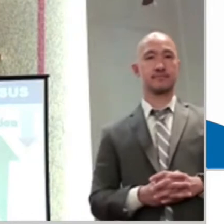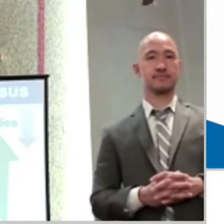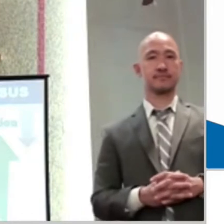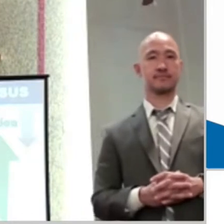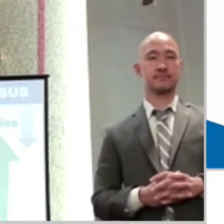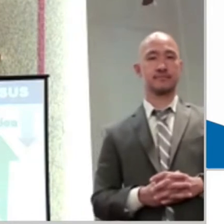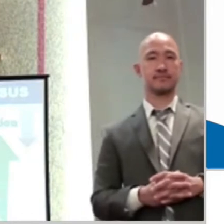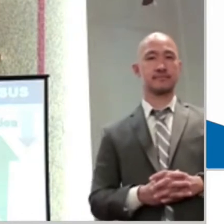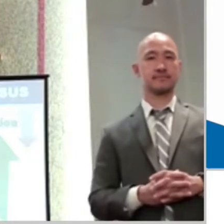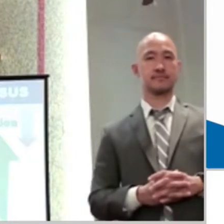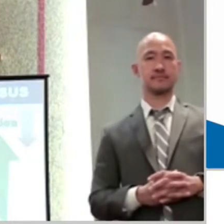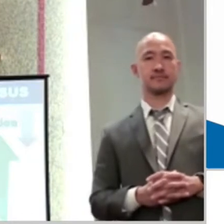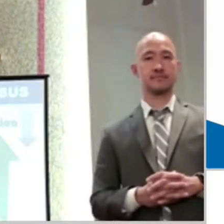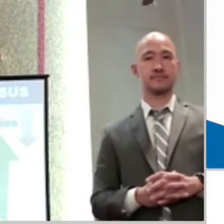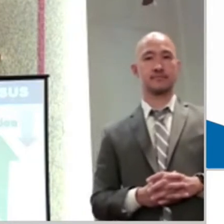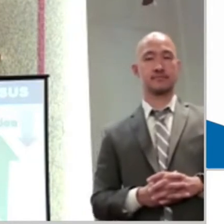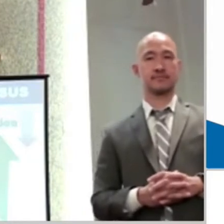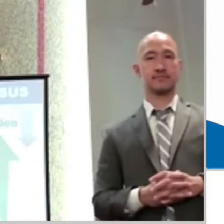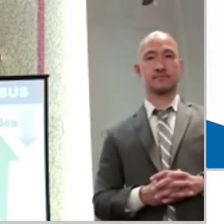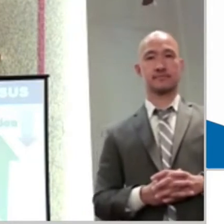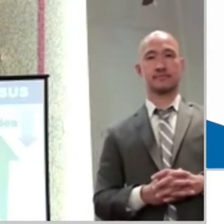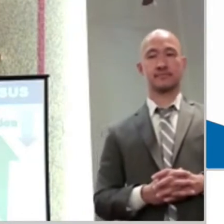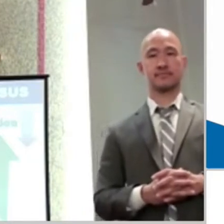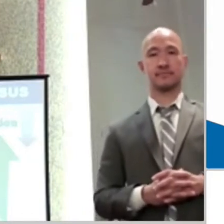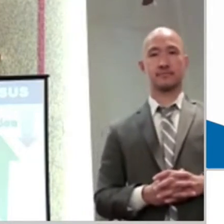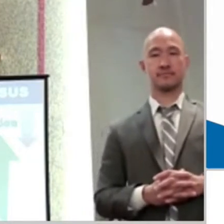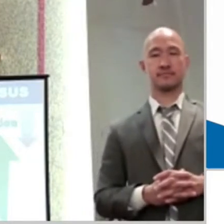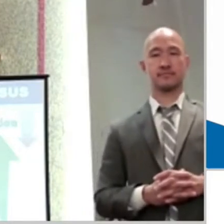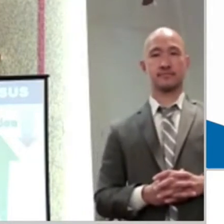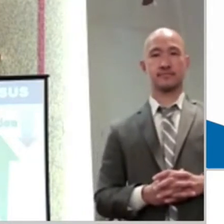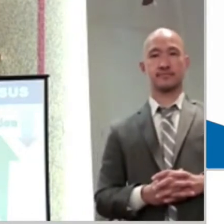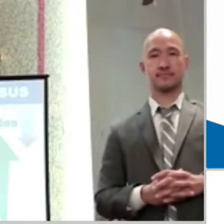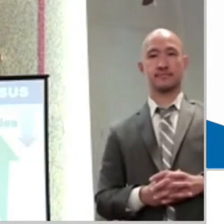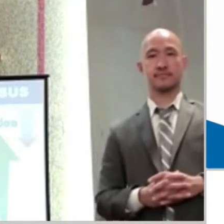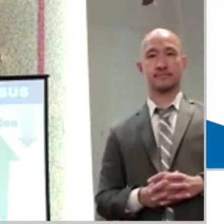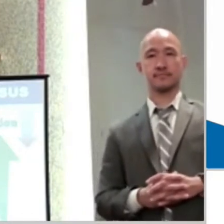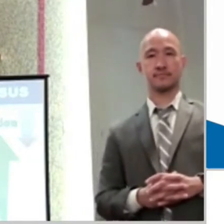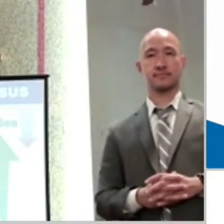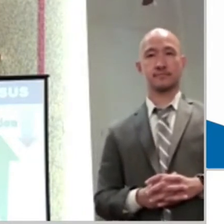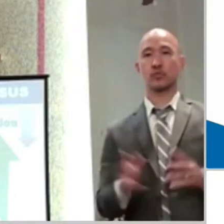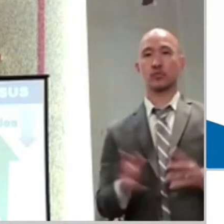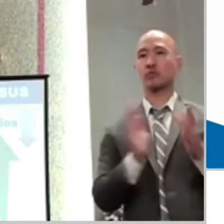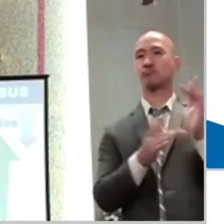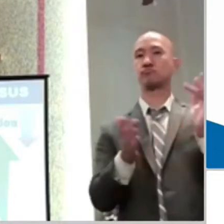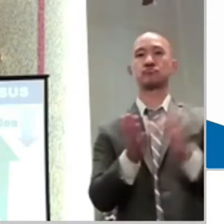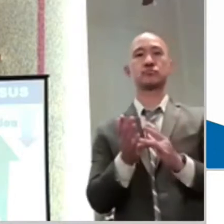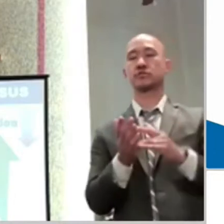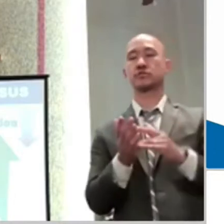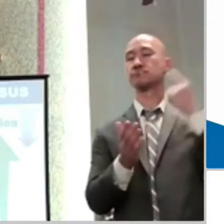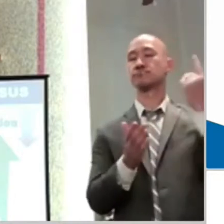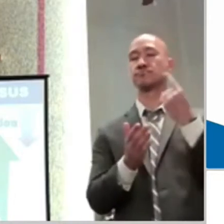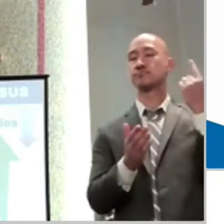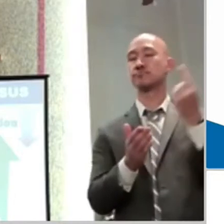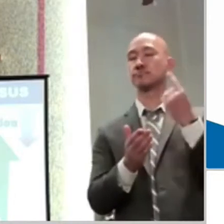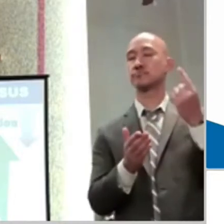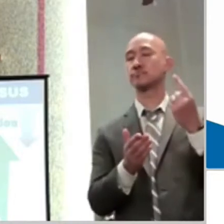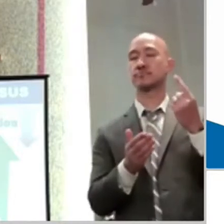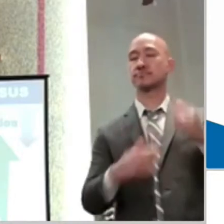And the purity that he maintained in his life was the same purity that he show us